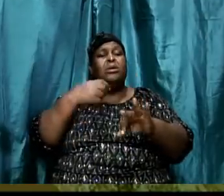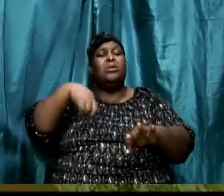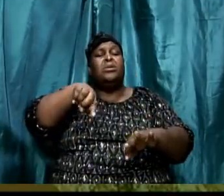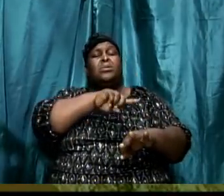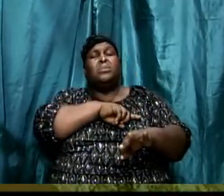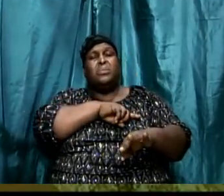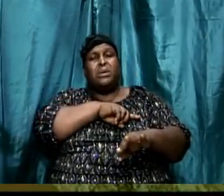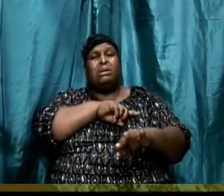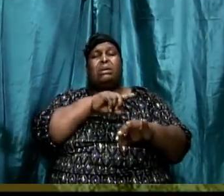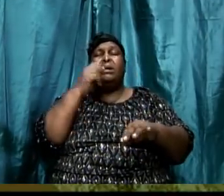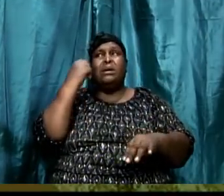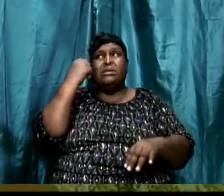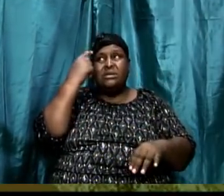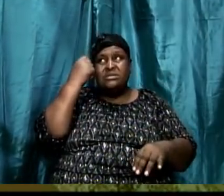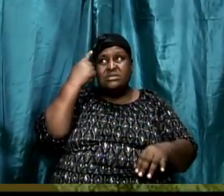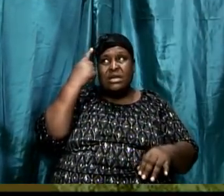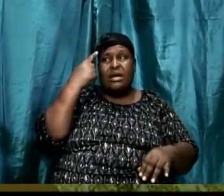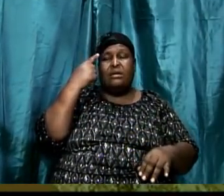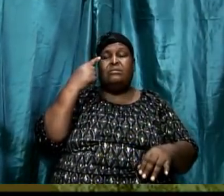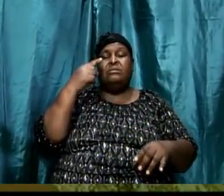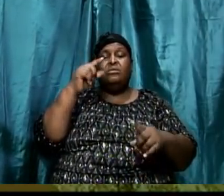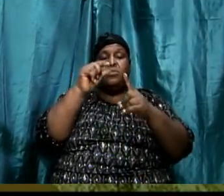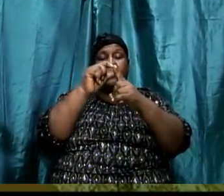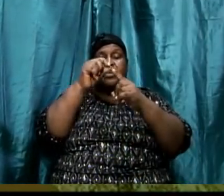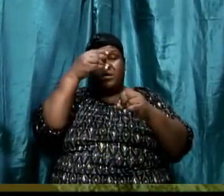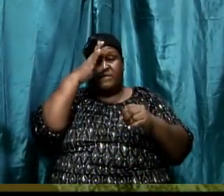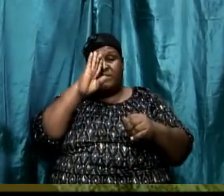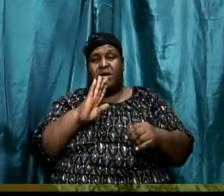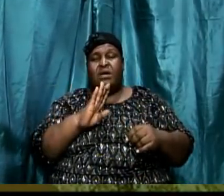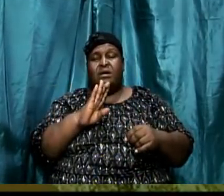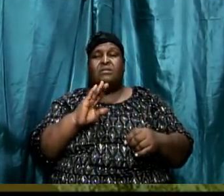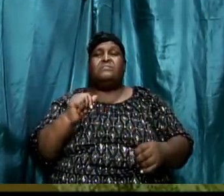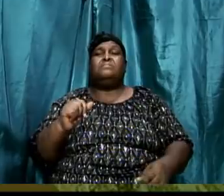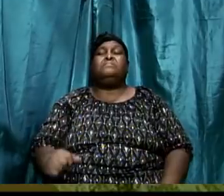can understand the Word of God. Praise God.